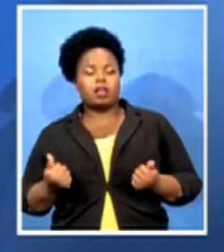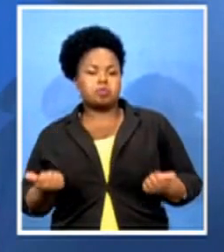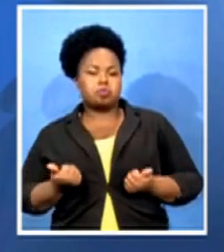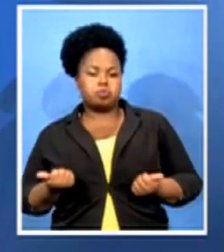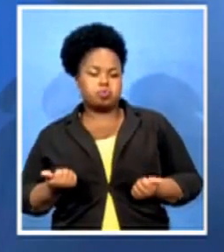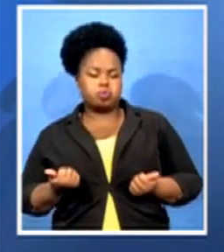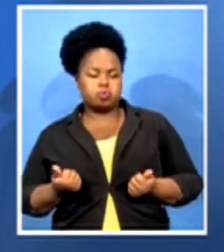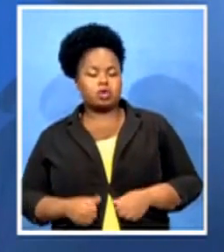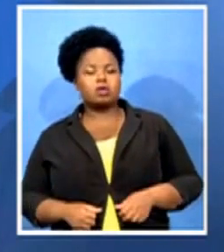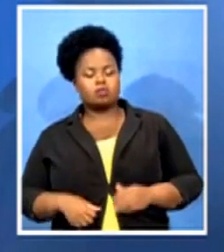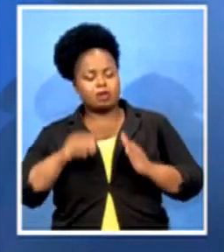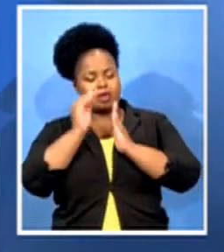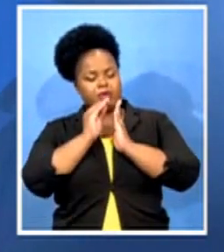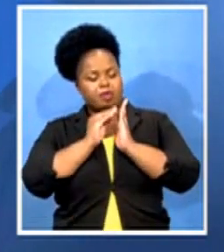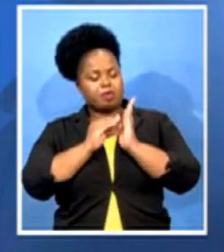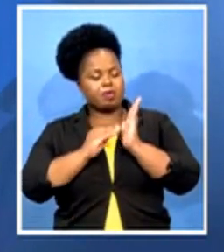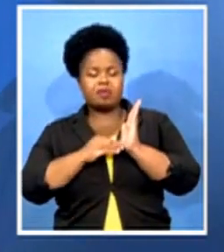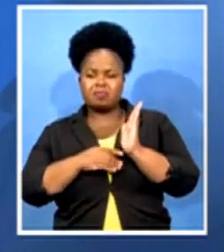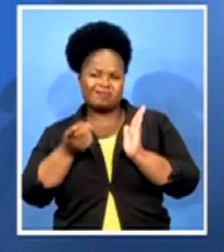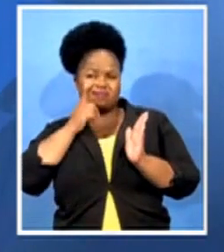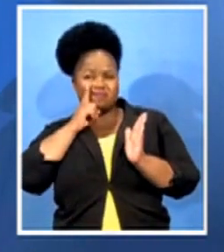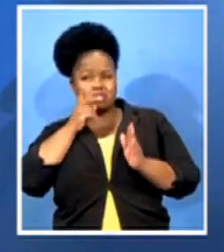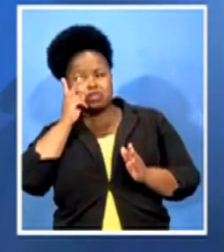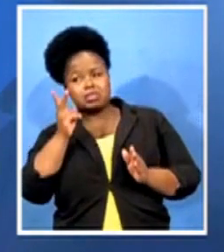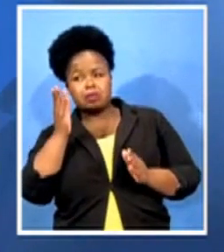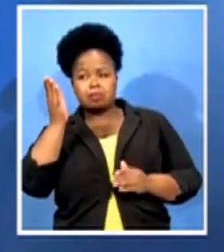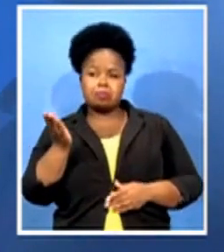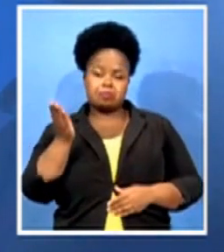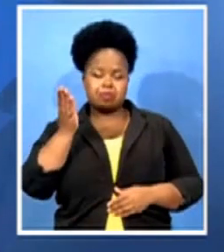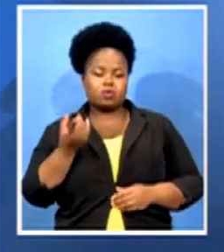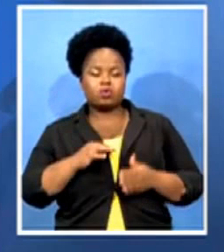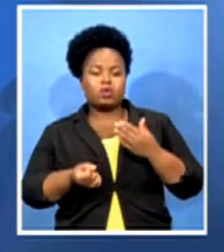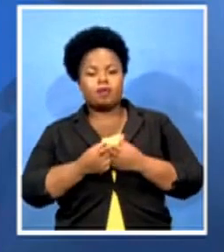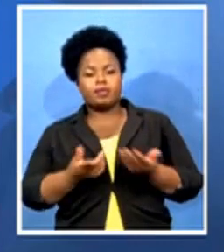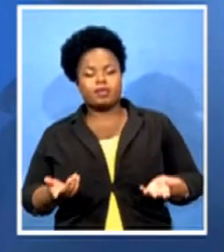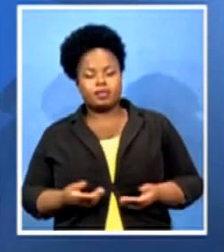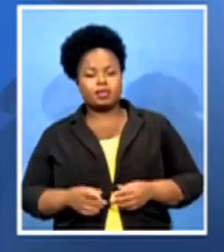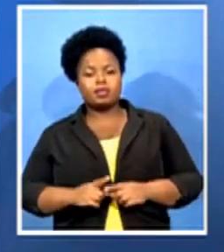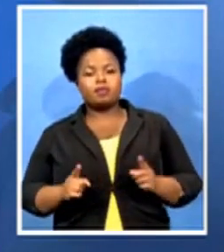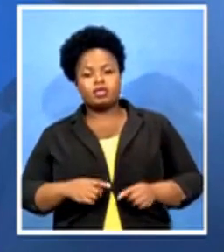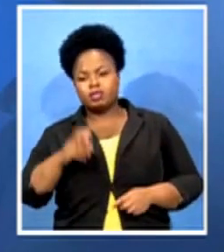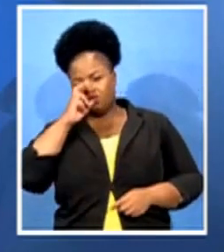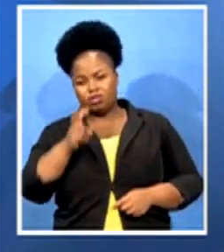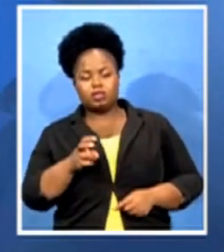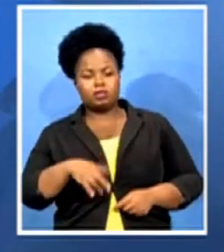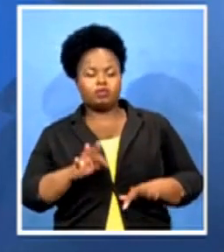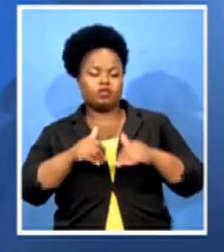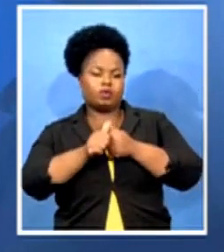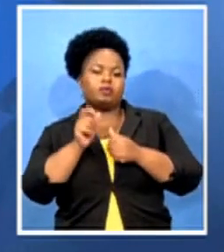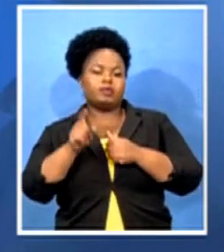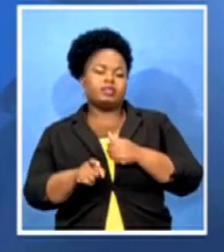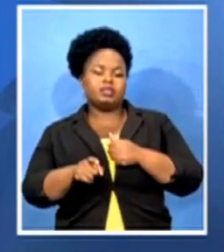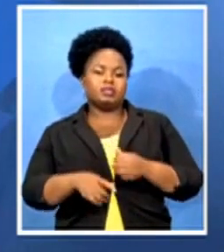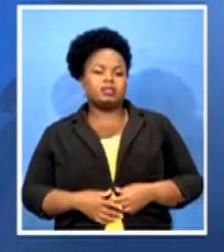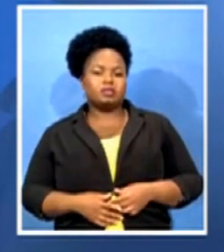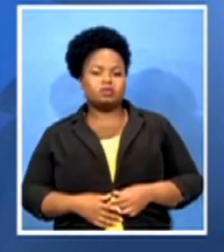see what would be happening. But strict measures must be, it will not be correct for me to talk